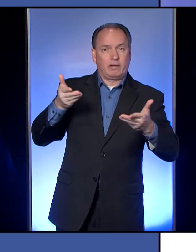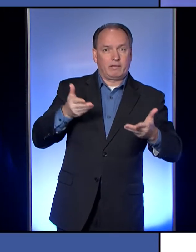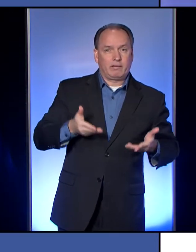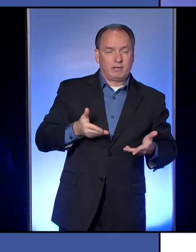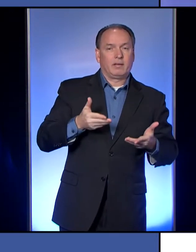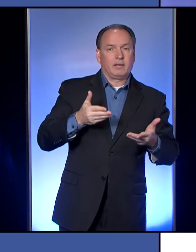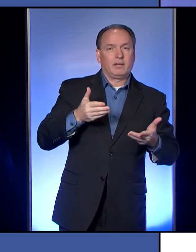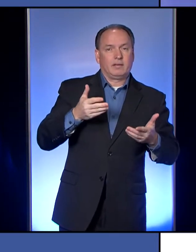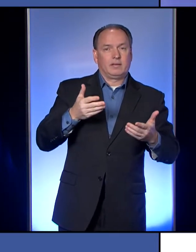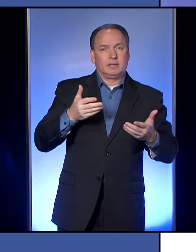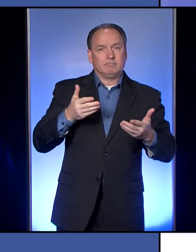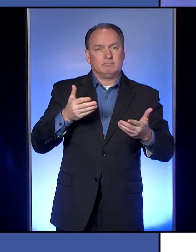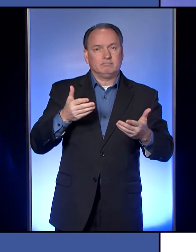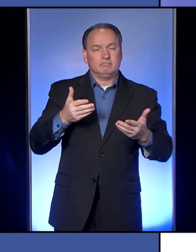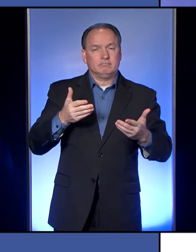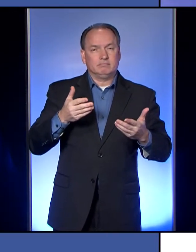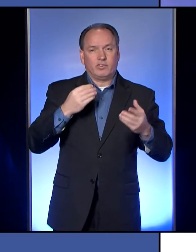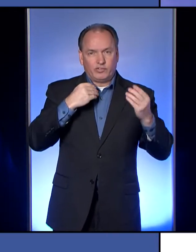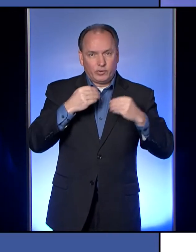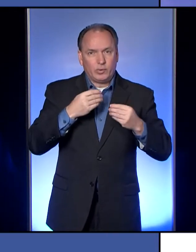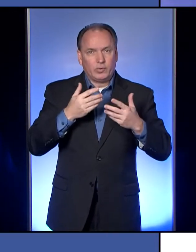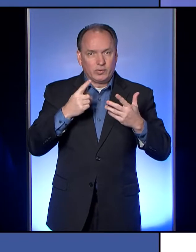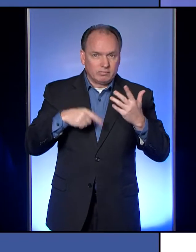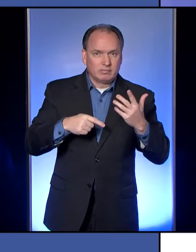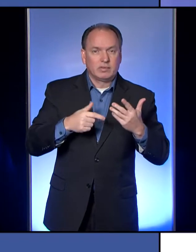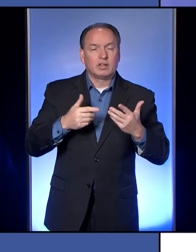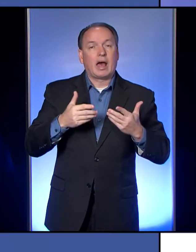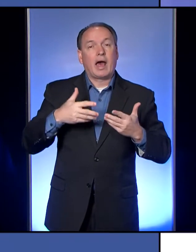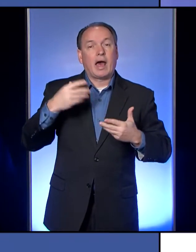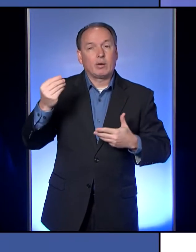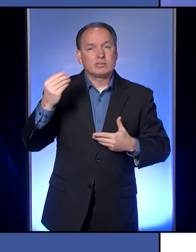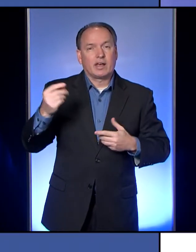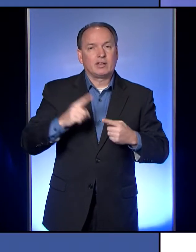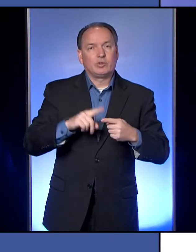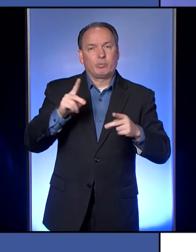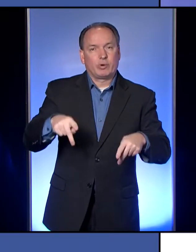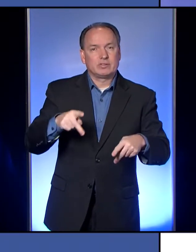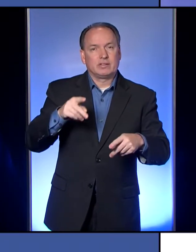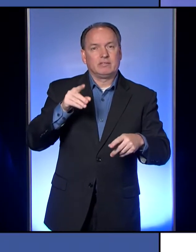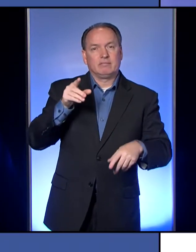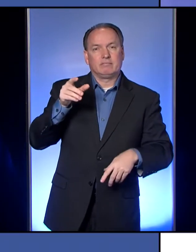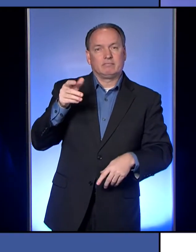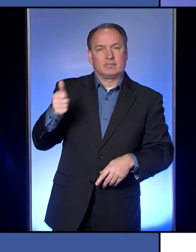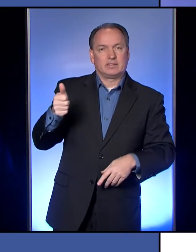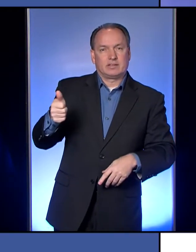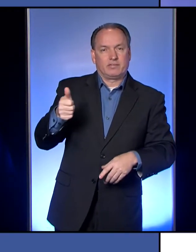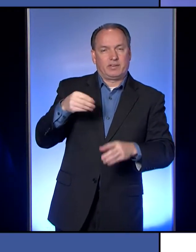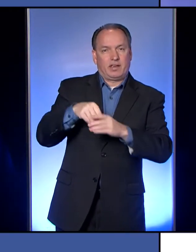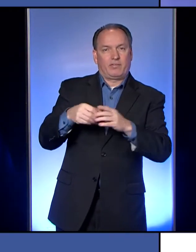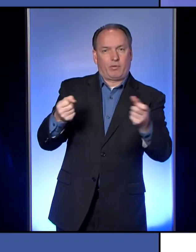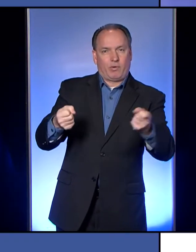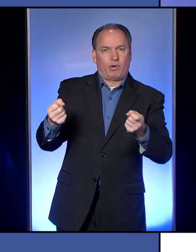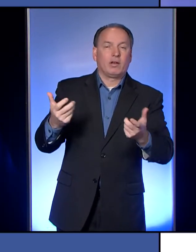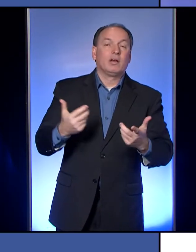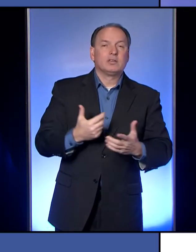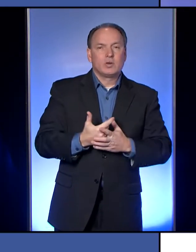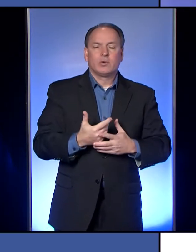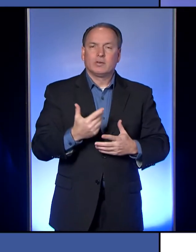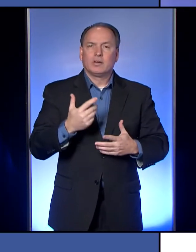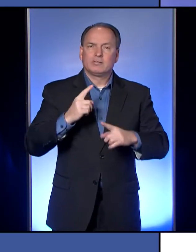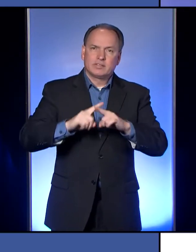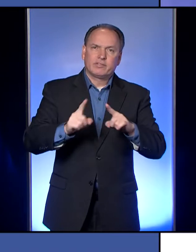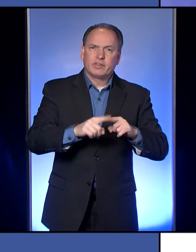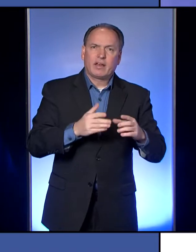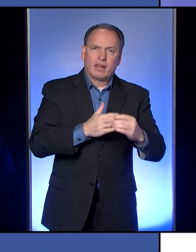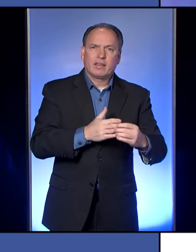of the store. So there's a lot of guidelines and I know businesses are concerned about how do they follow this. And again, we are there to help them